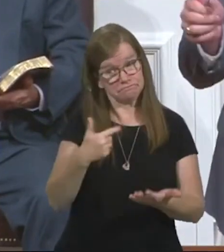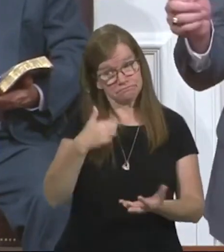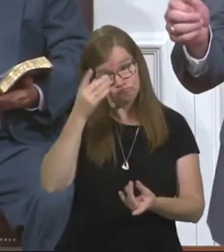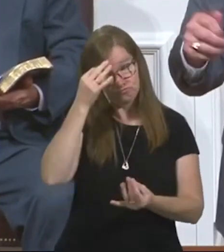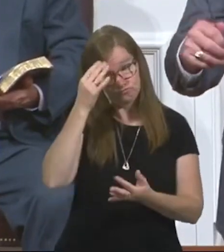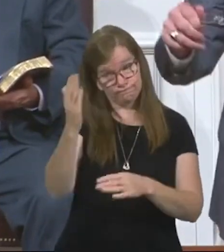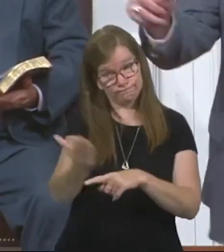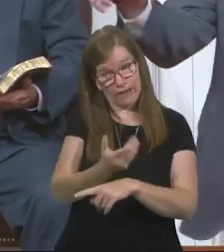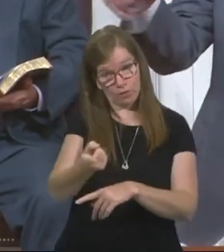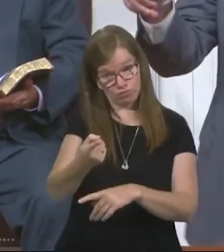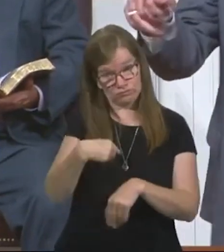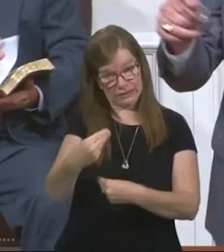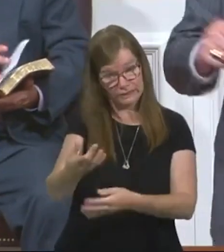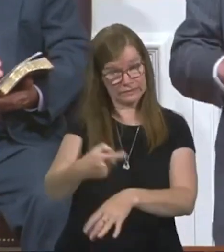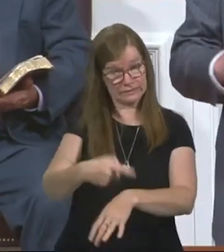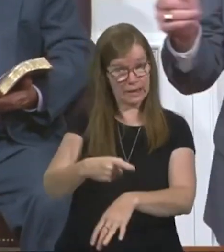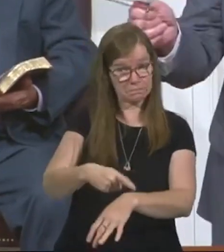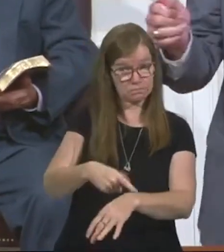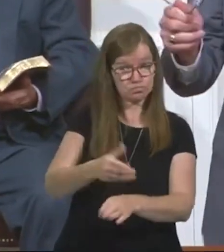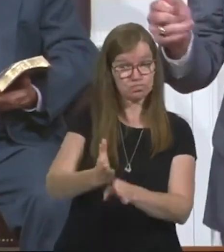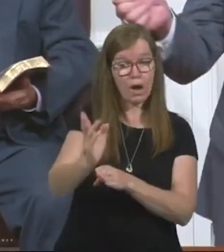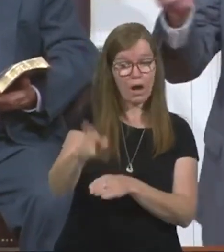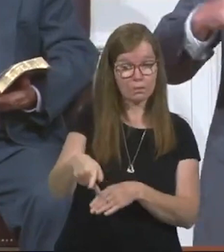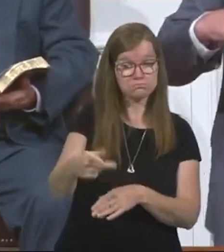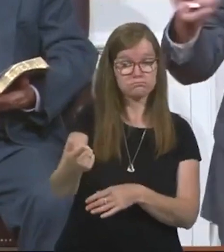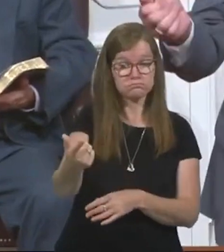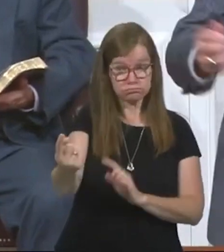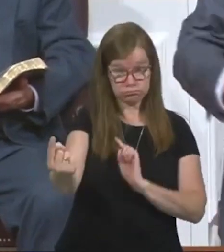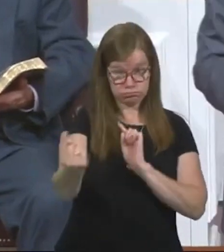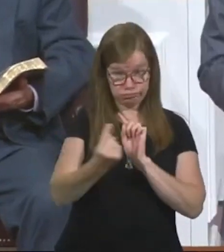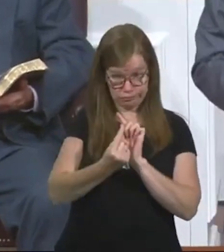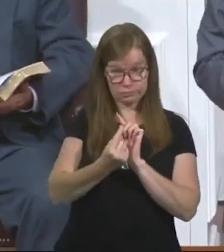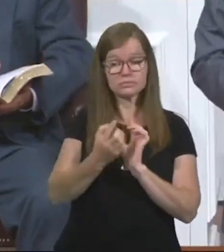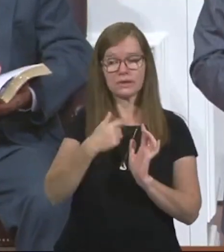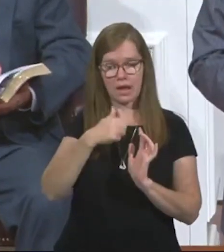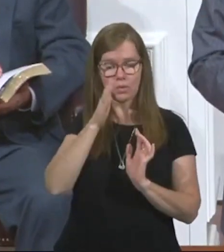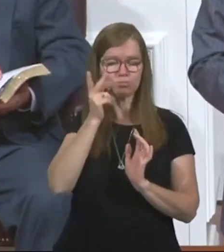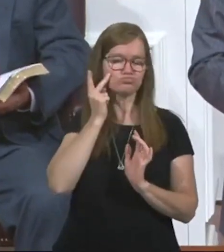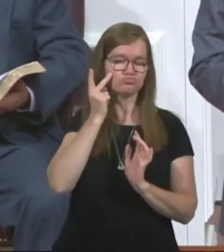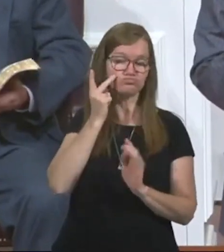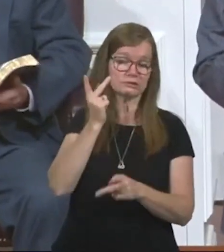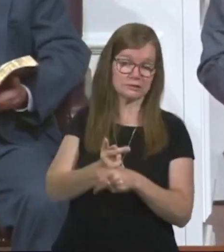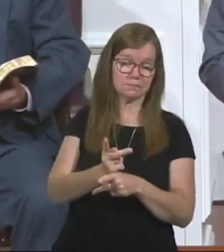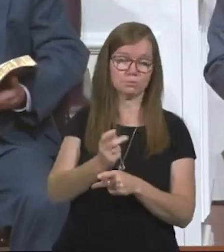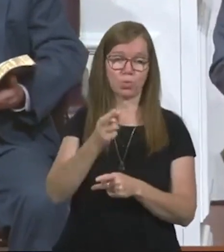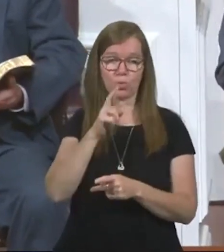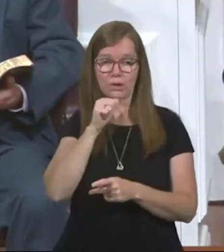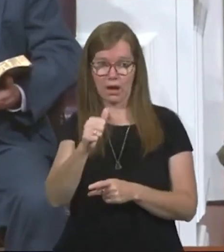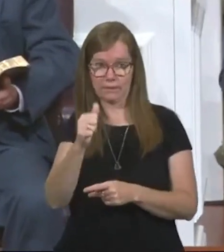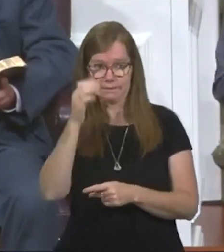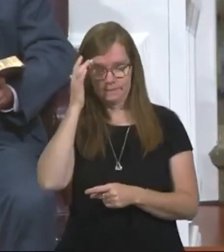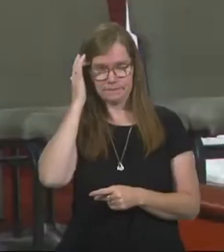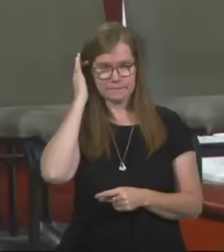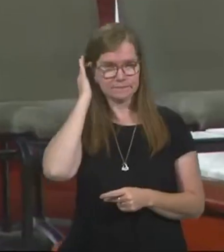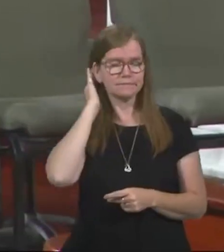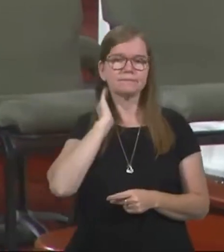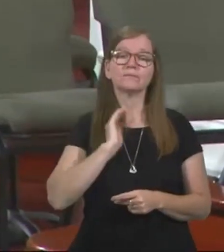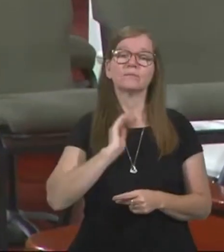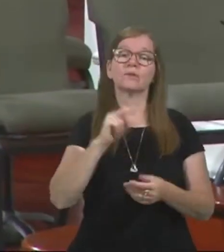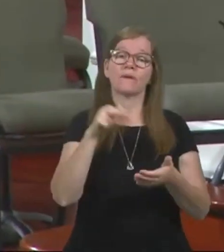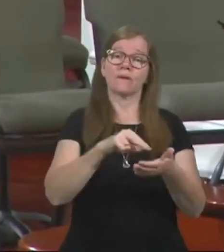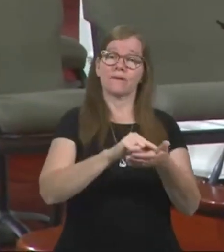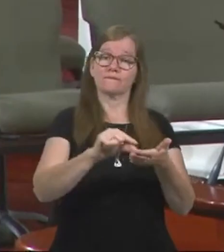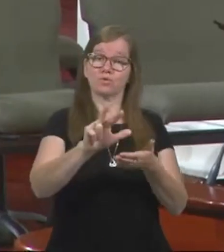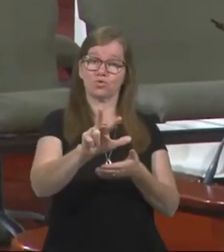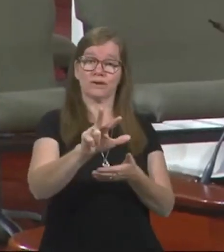said, I'll give you a little time. Get your act together. Come back. And when I call you in, we'll see if I'm going to keep you or not. Well, look at verse number three.